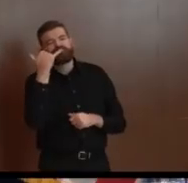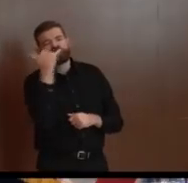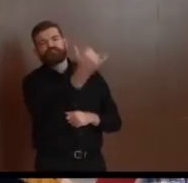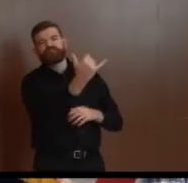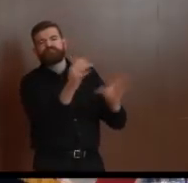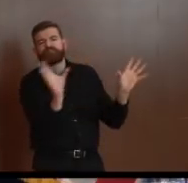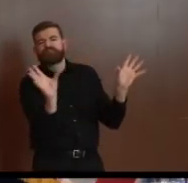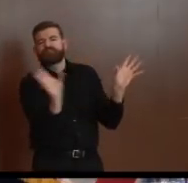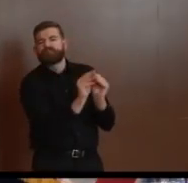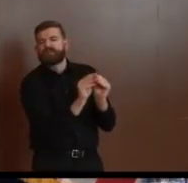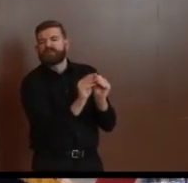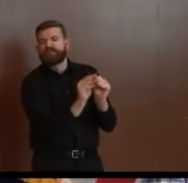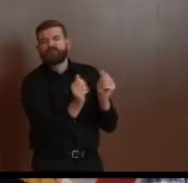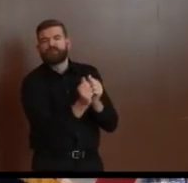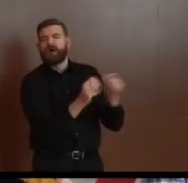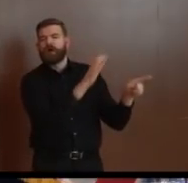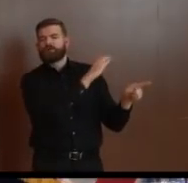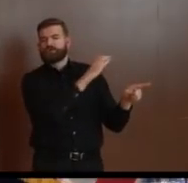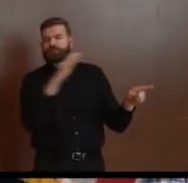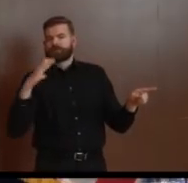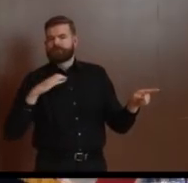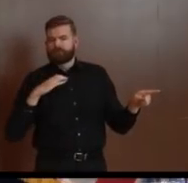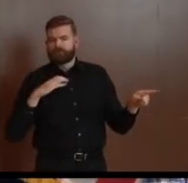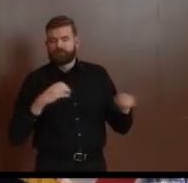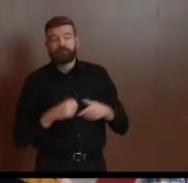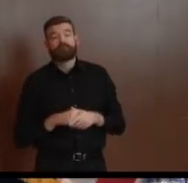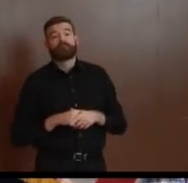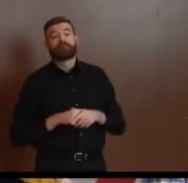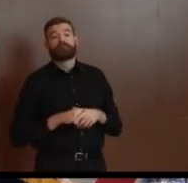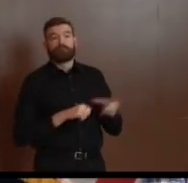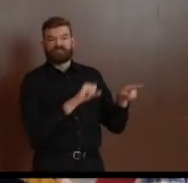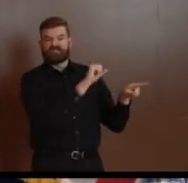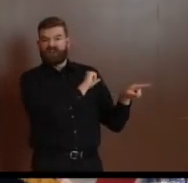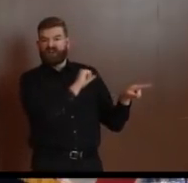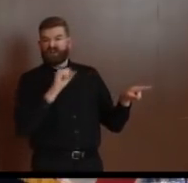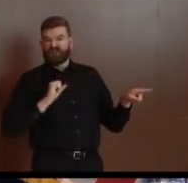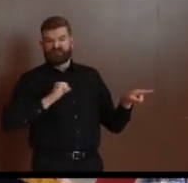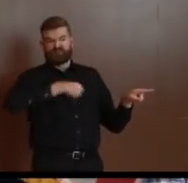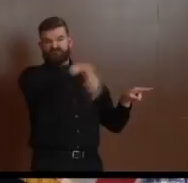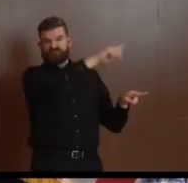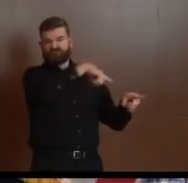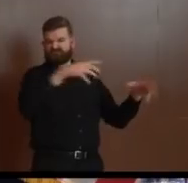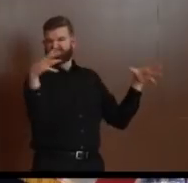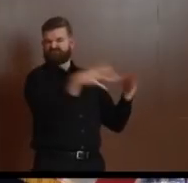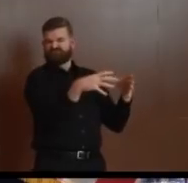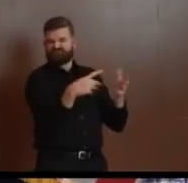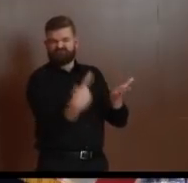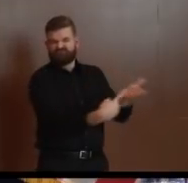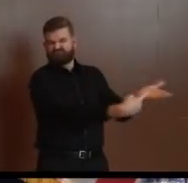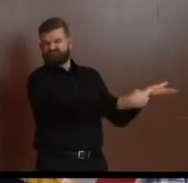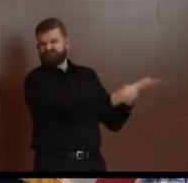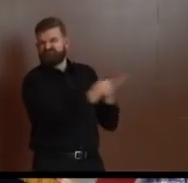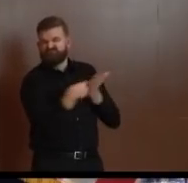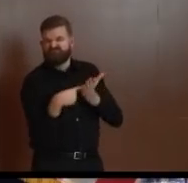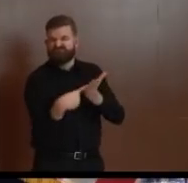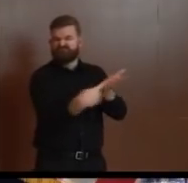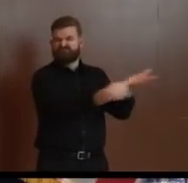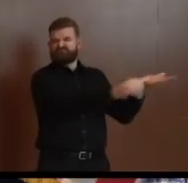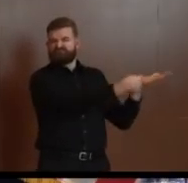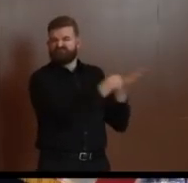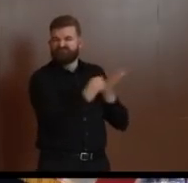importantly, on the Senate side, Senator Menendez and I had a conversation. We've been in touch with Minority Leader Schumer's office.